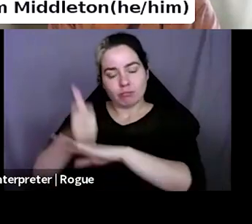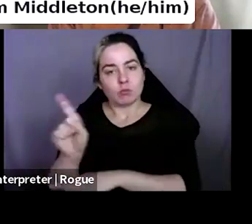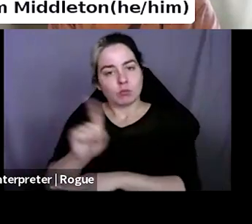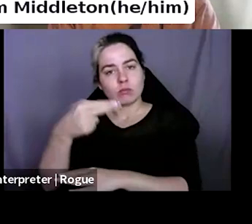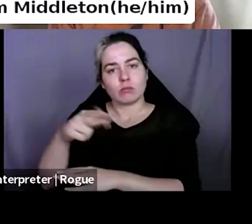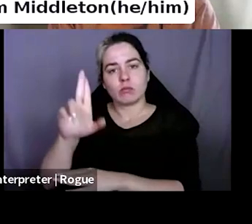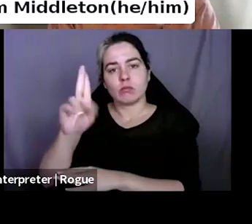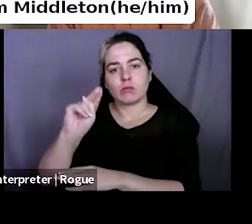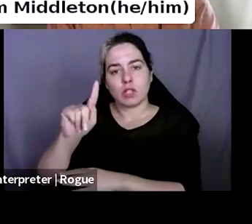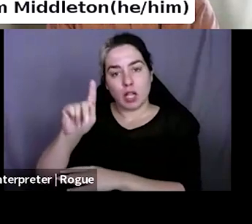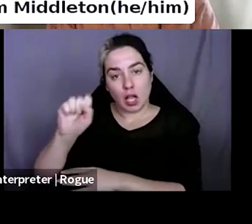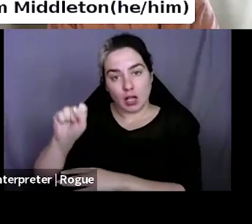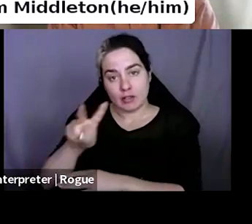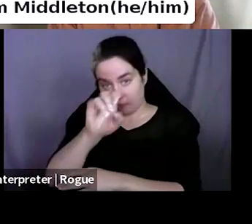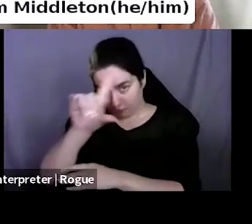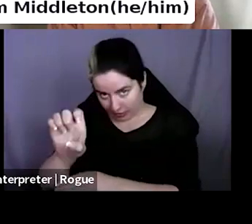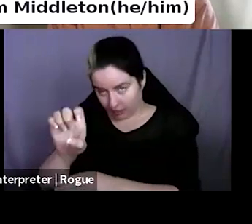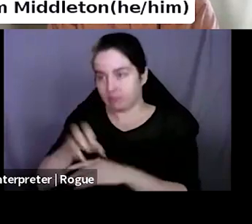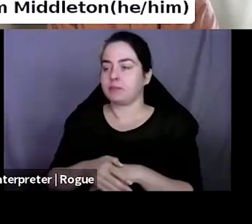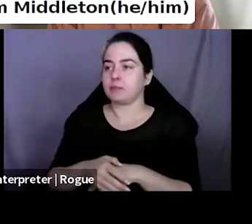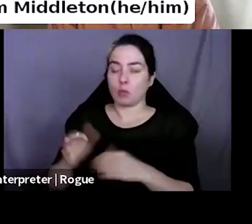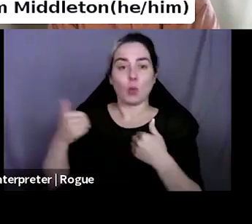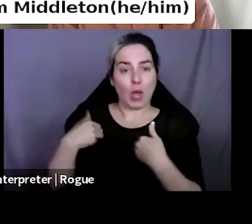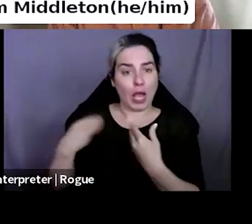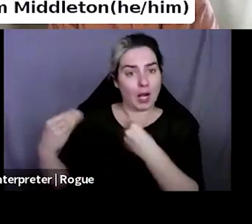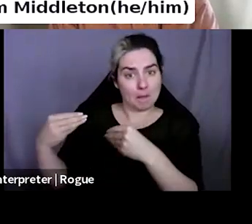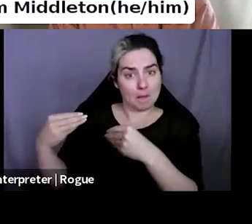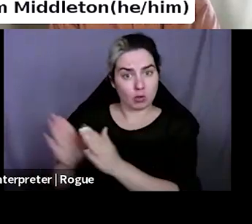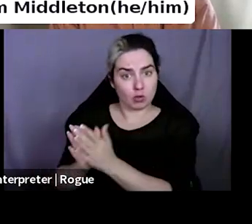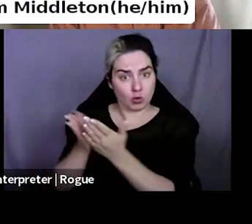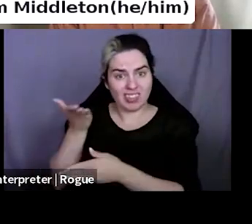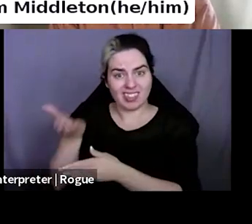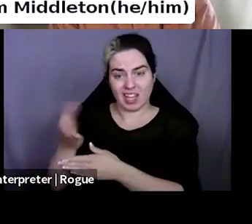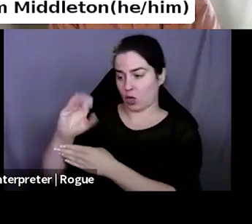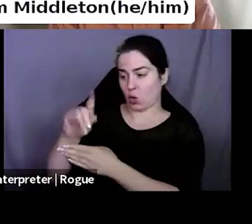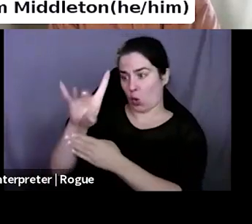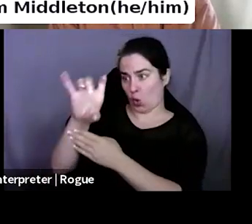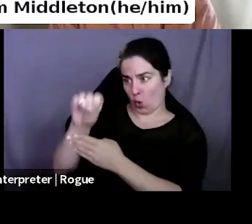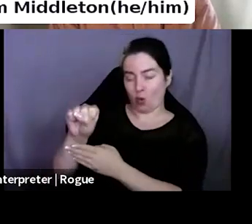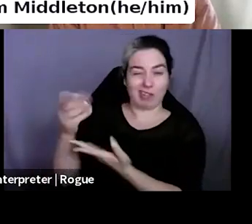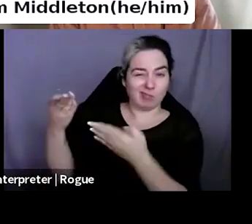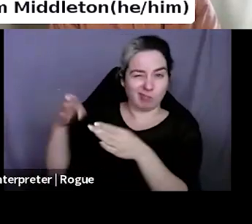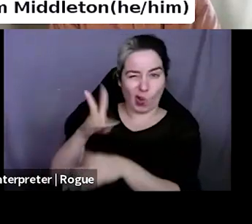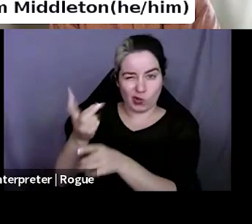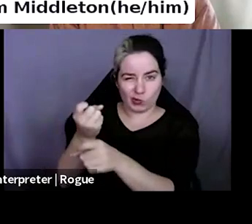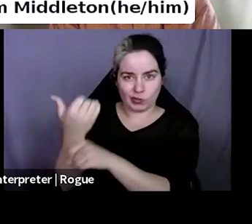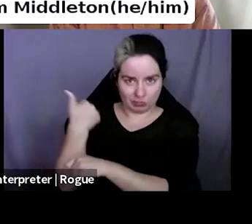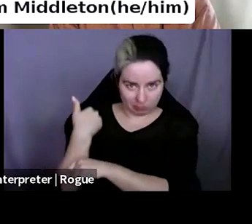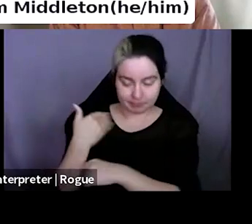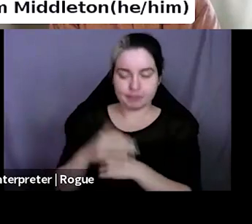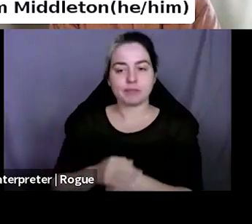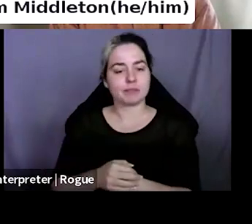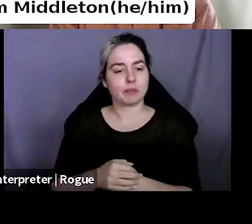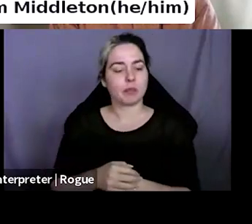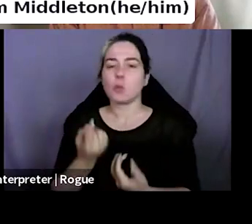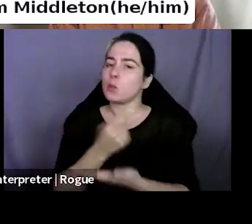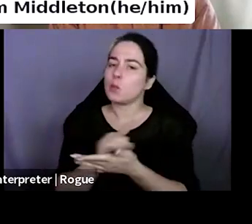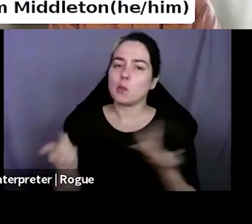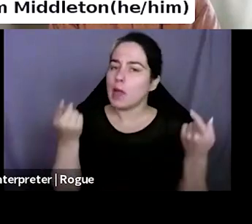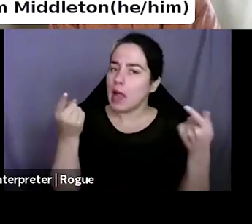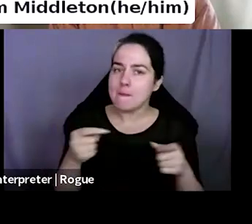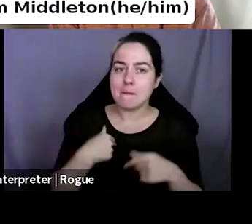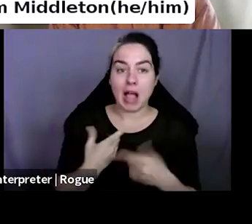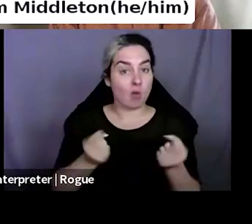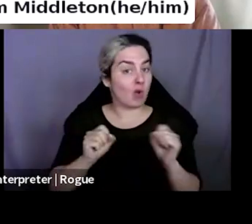we had a Kohl's it closed just over two years ago. Uh, and I was off one week taking a little